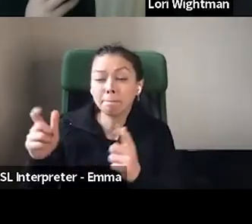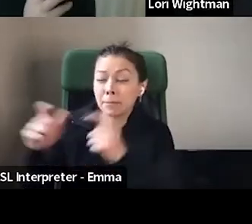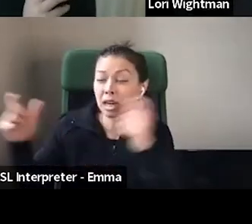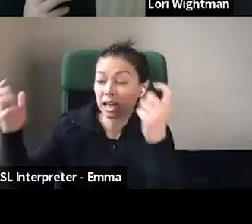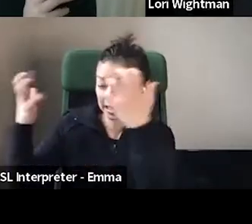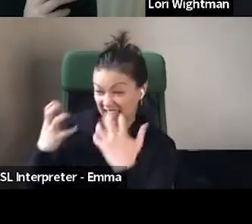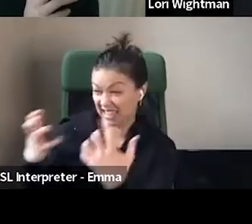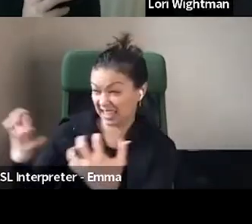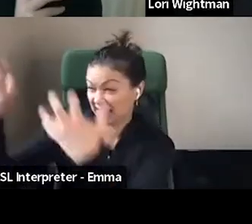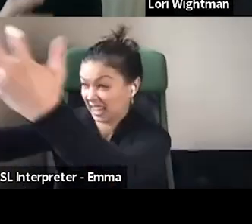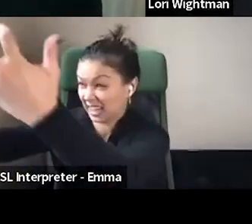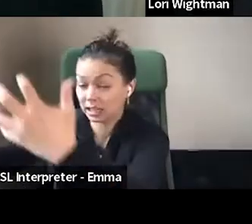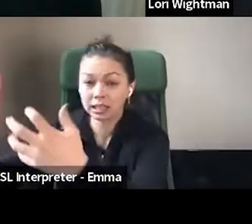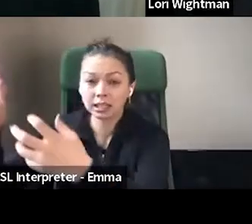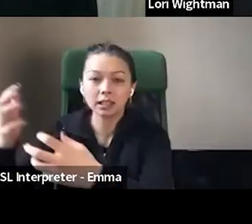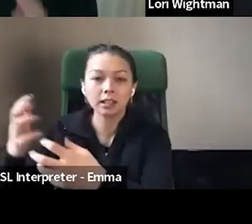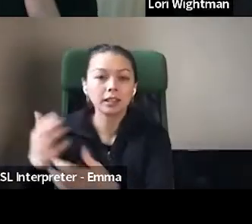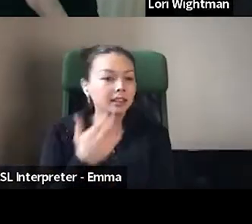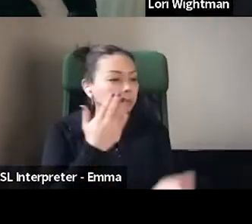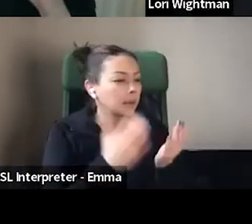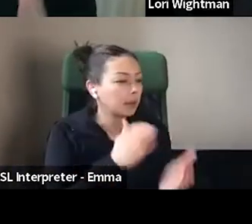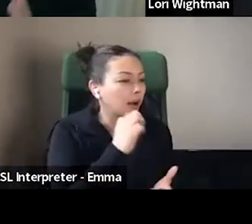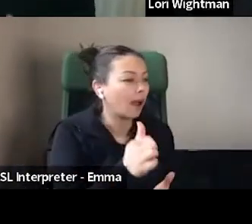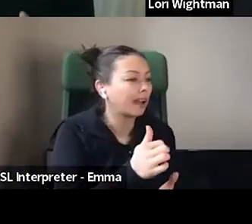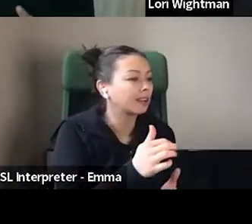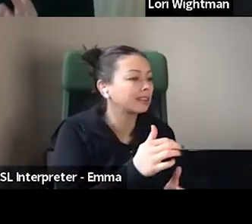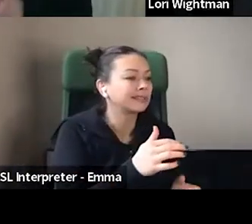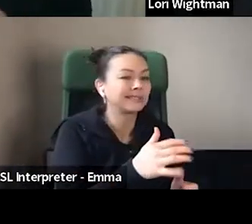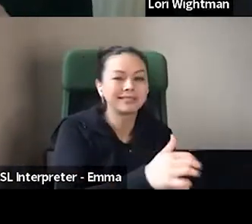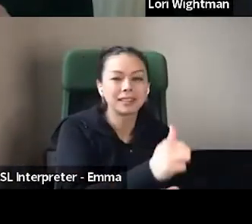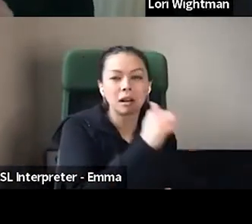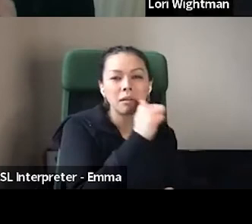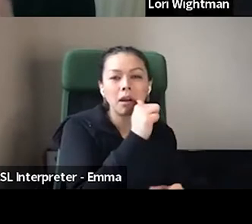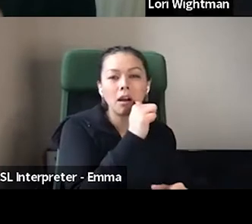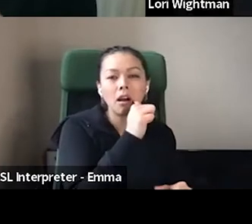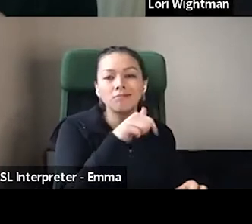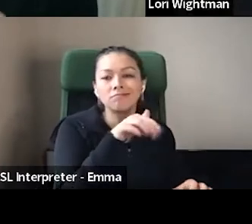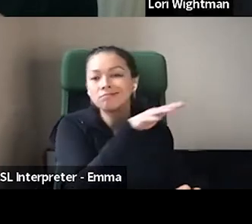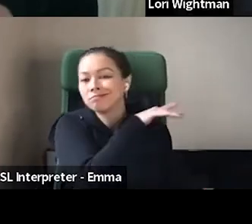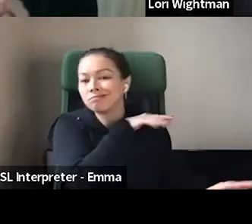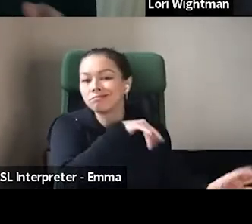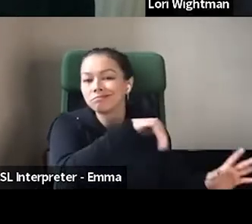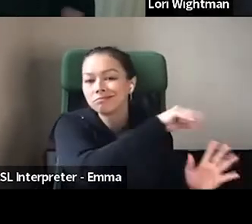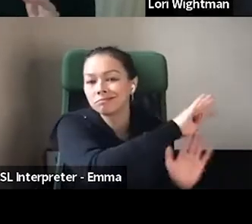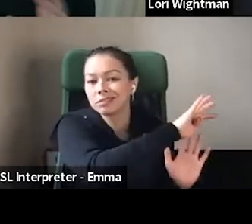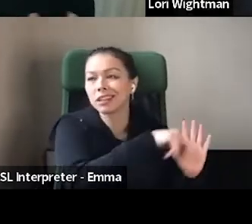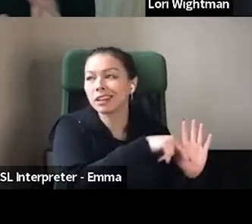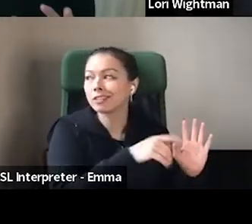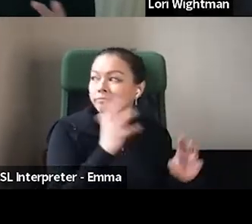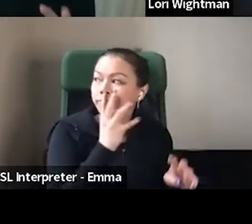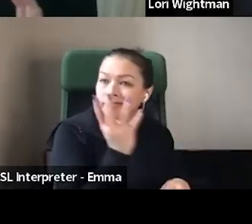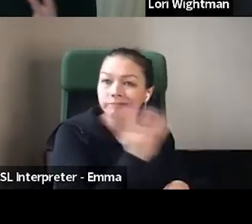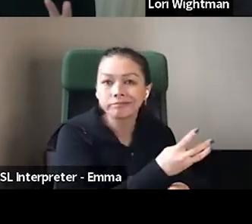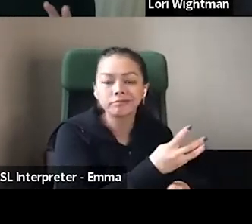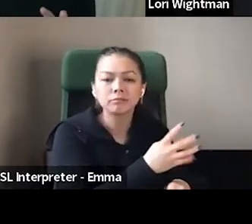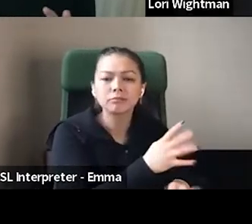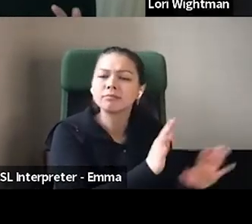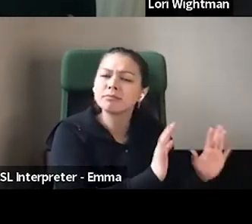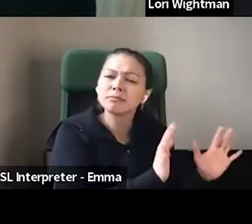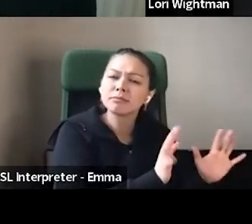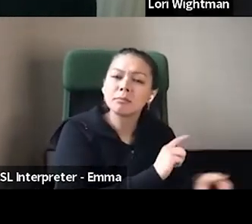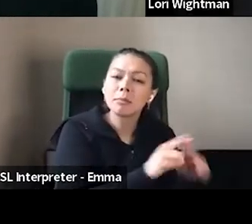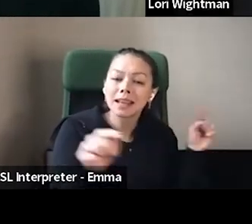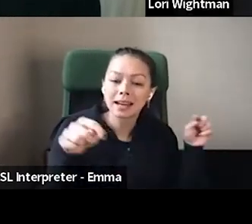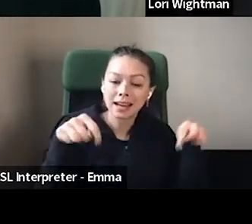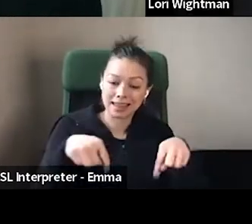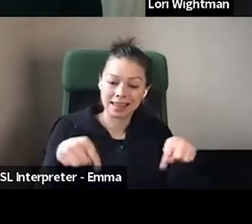background music at the bar. Um, so I think this kind of niche for us with the music piece also kind of helped us establish our